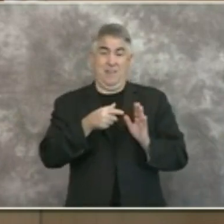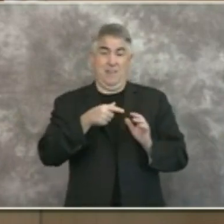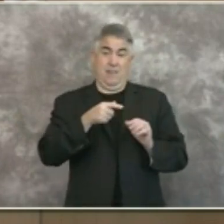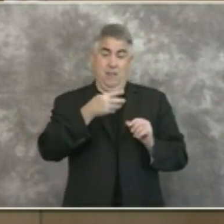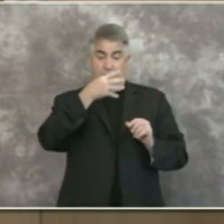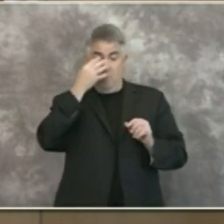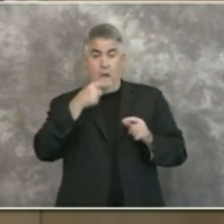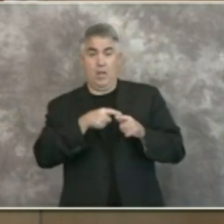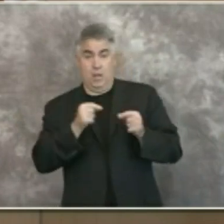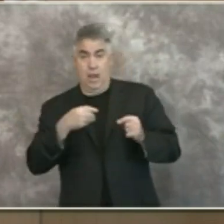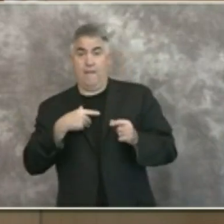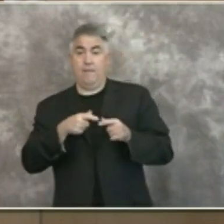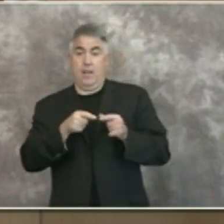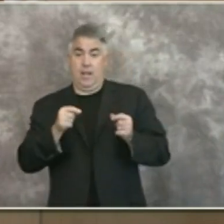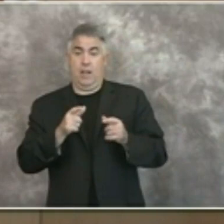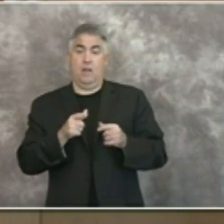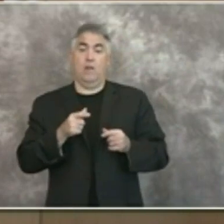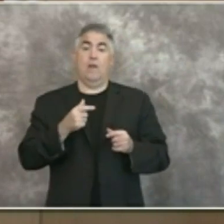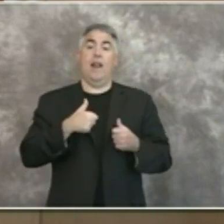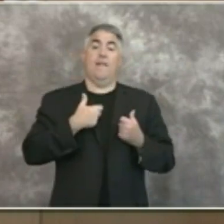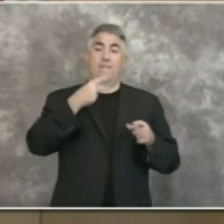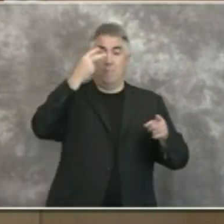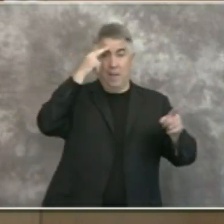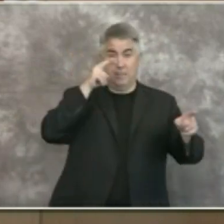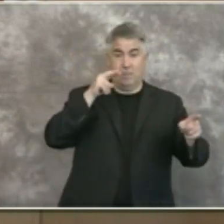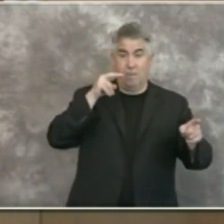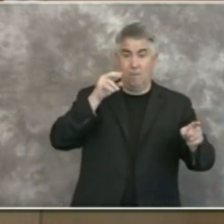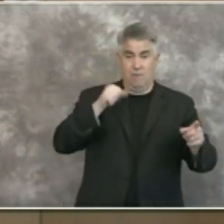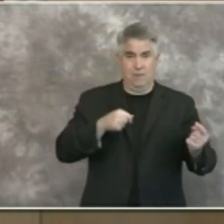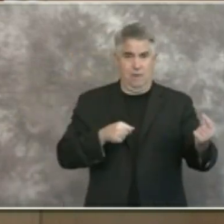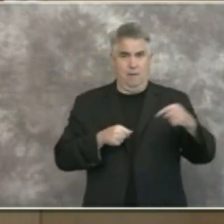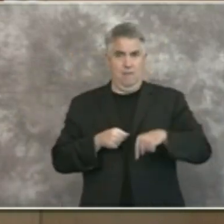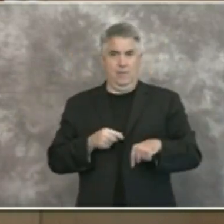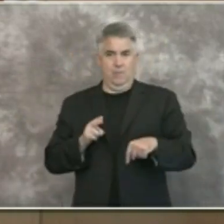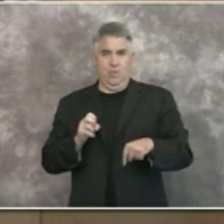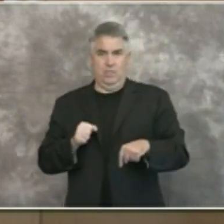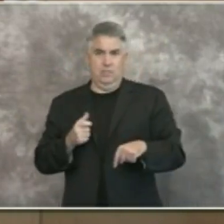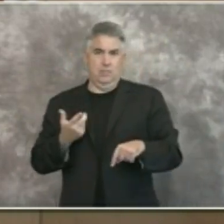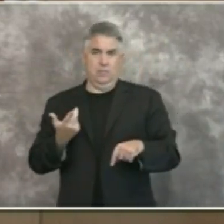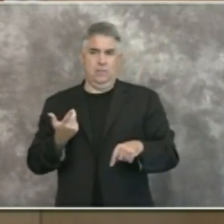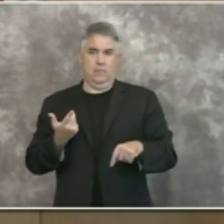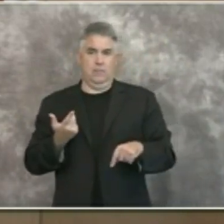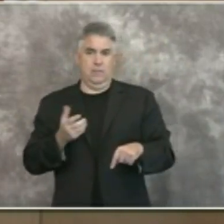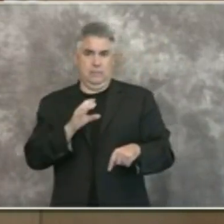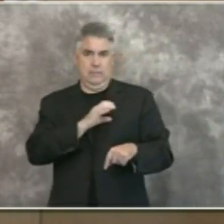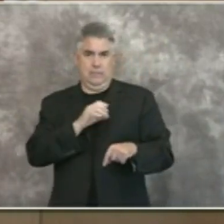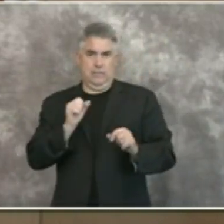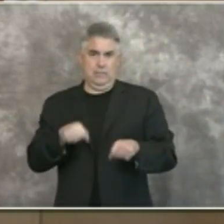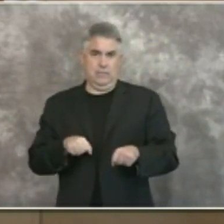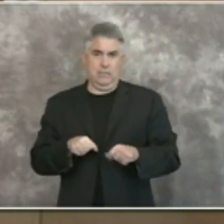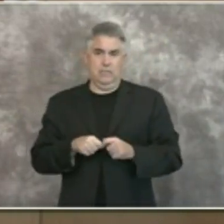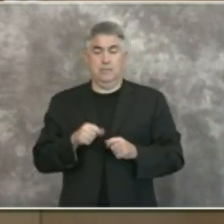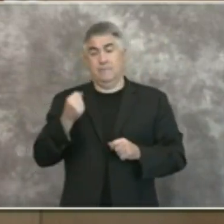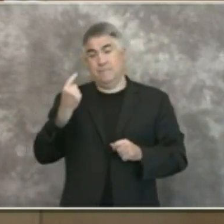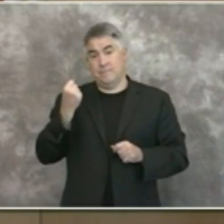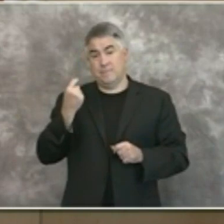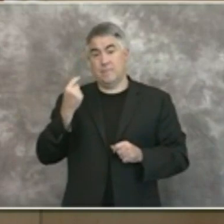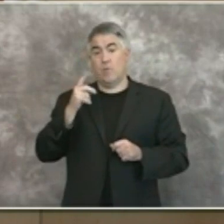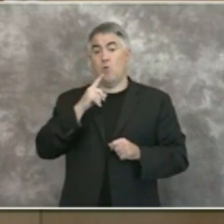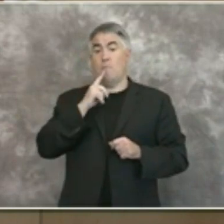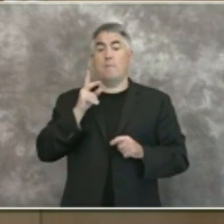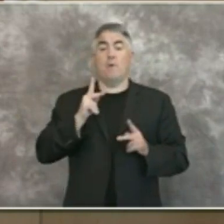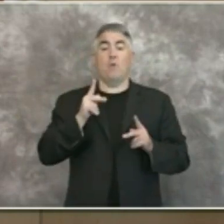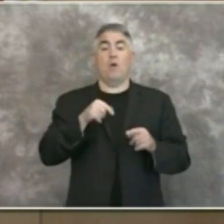mexico but are u.s citizens of the united states so most of the people that actually the individuals that are being admitted